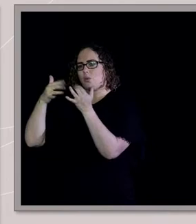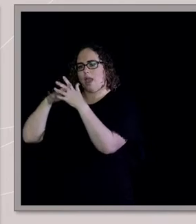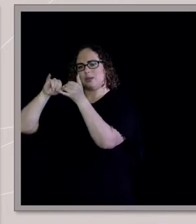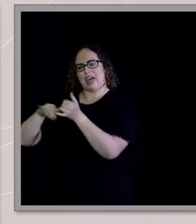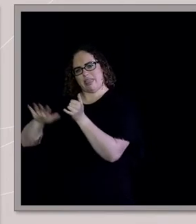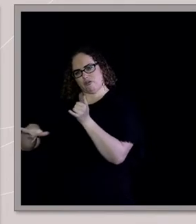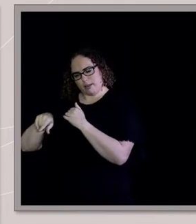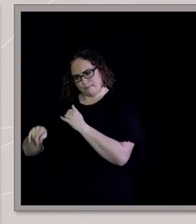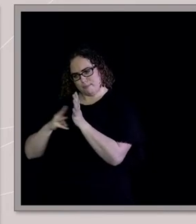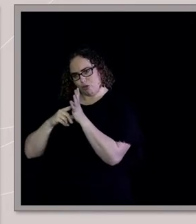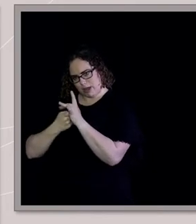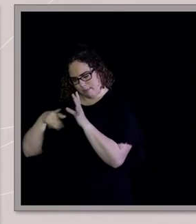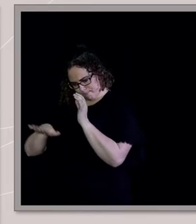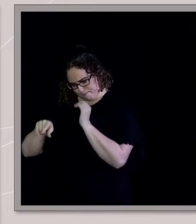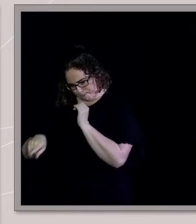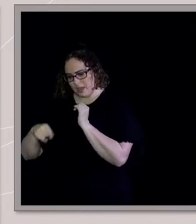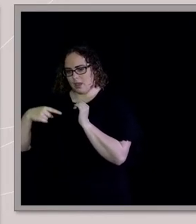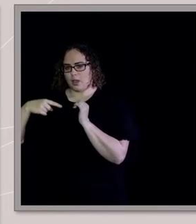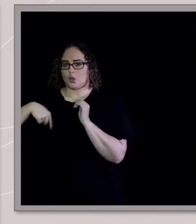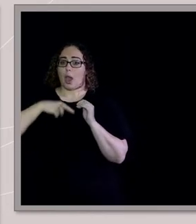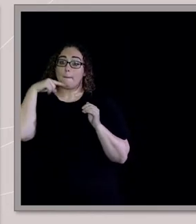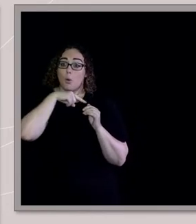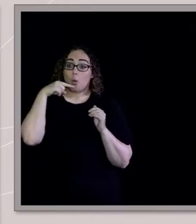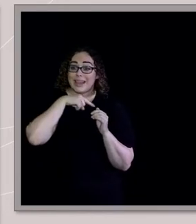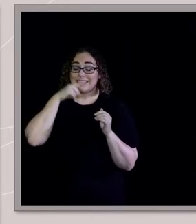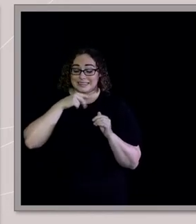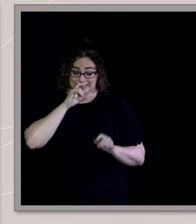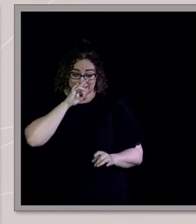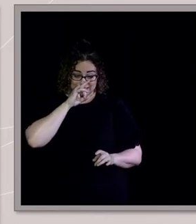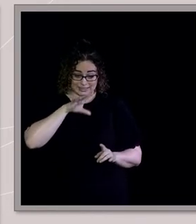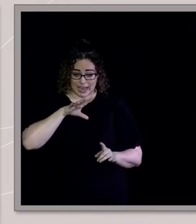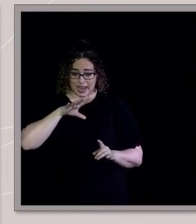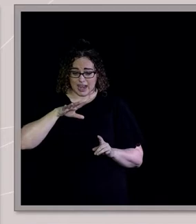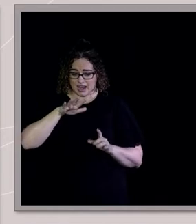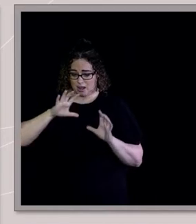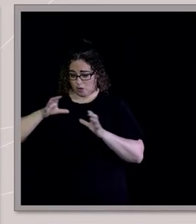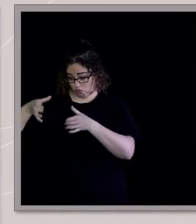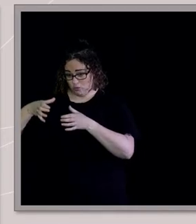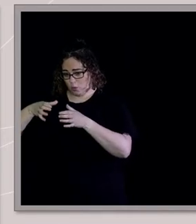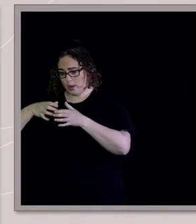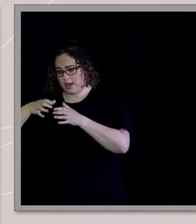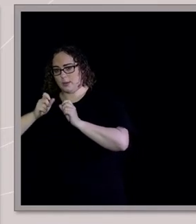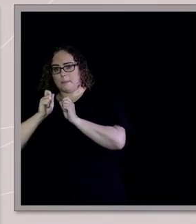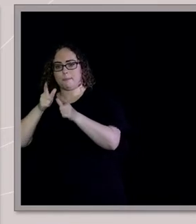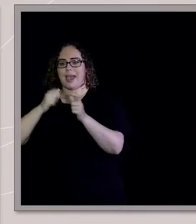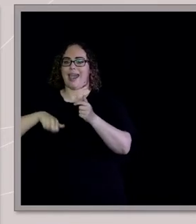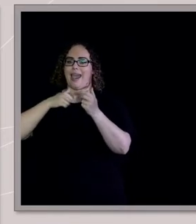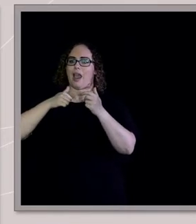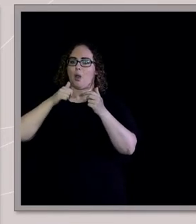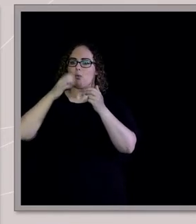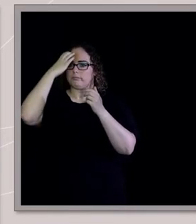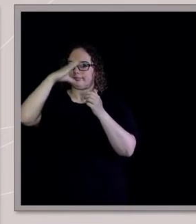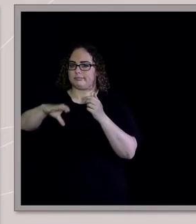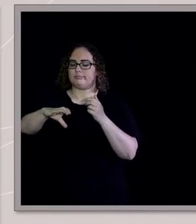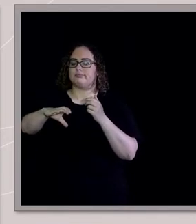After the nightly meeting, all of us boys around the age of 10 went back to our cabin and had our nightly prayer session, probably the